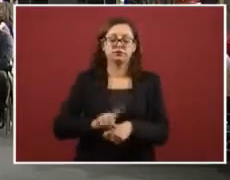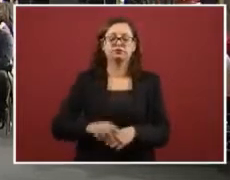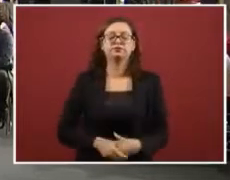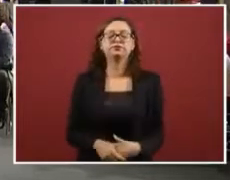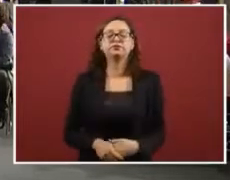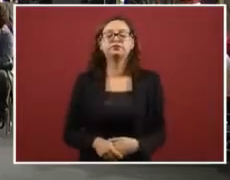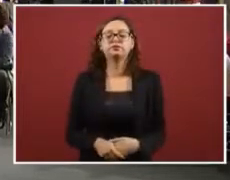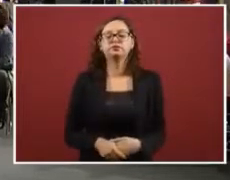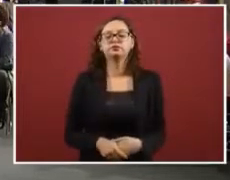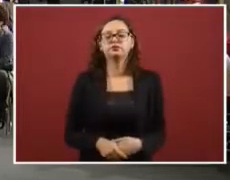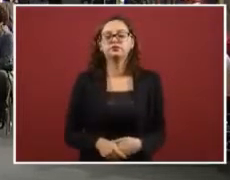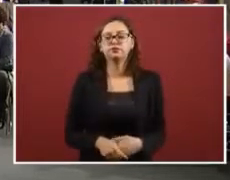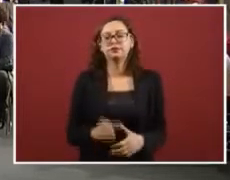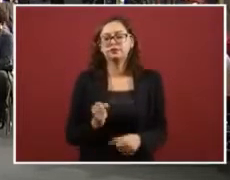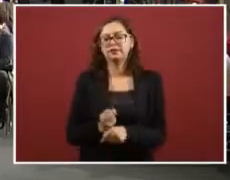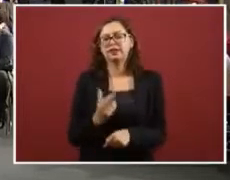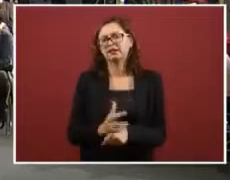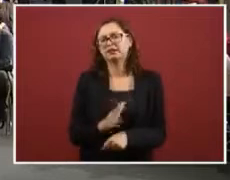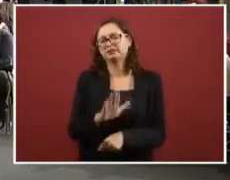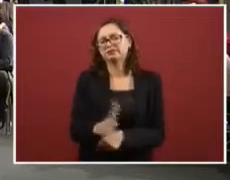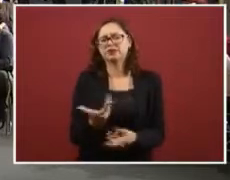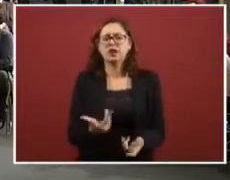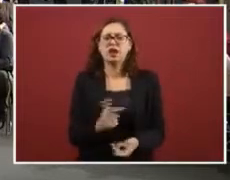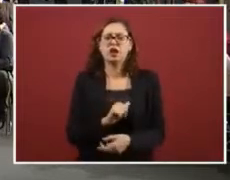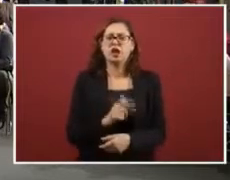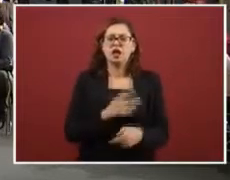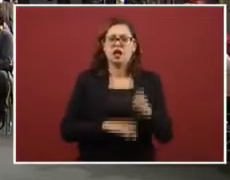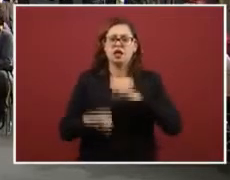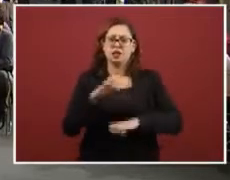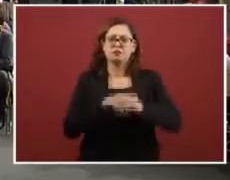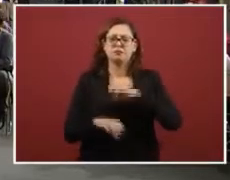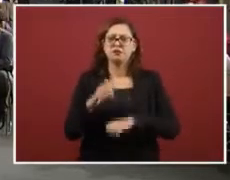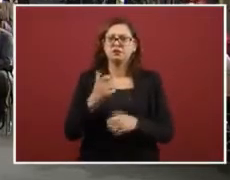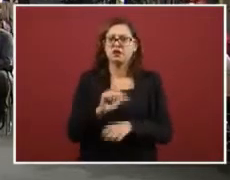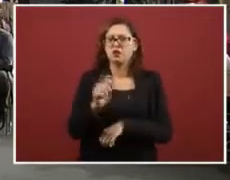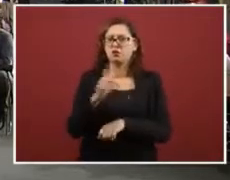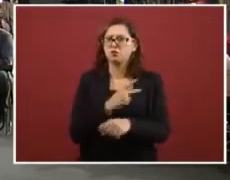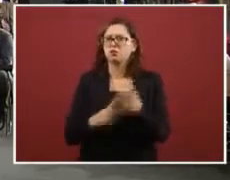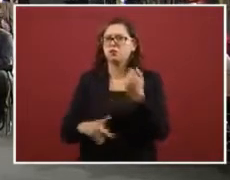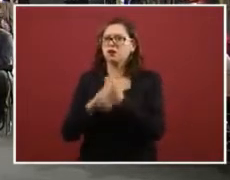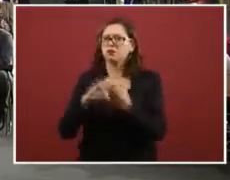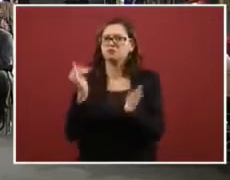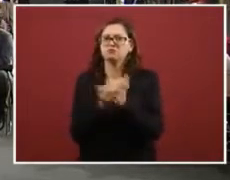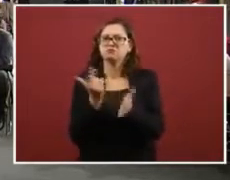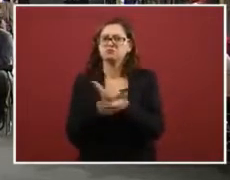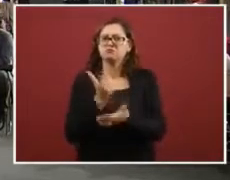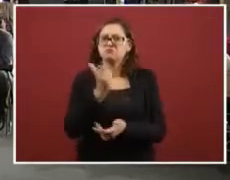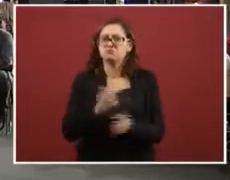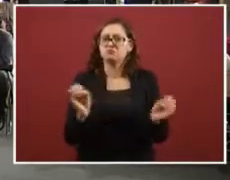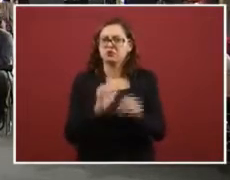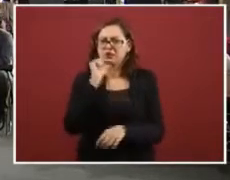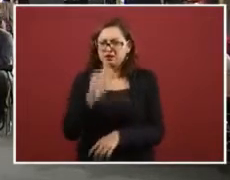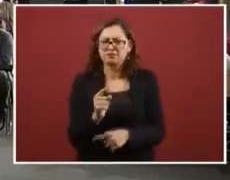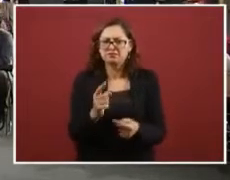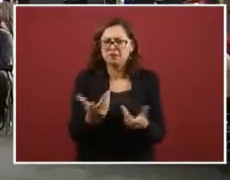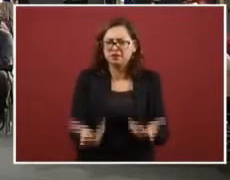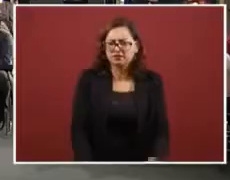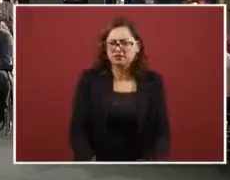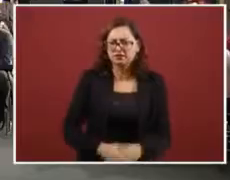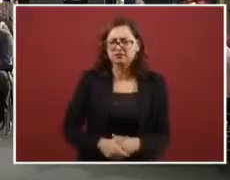What are you doing with the international companies that evade taxes?